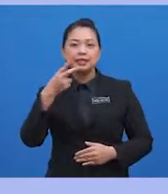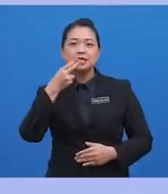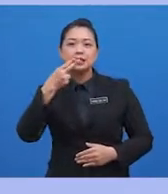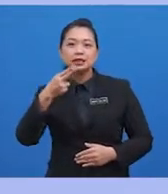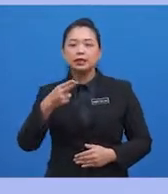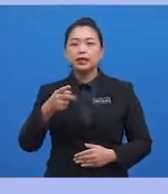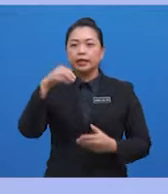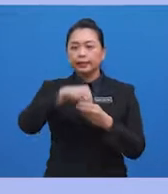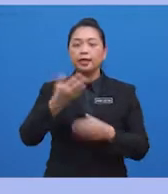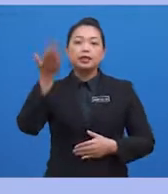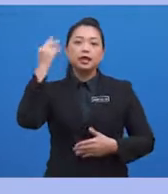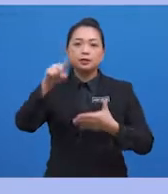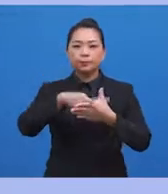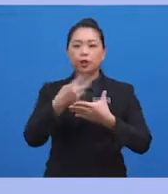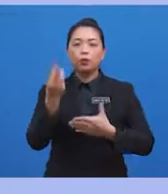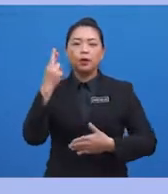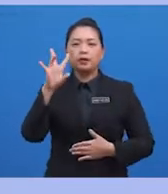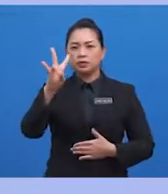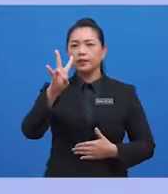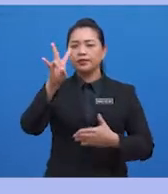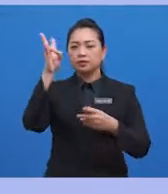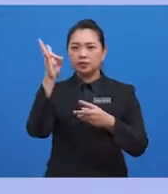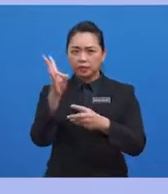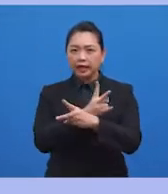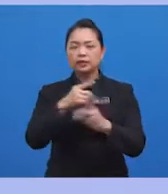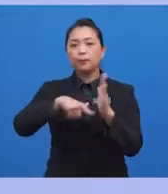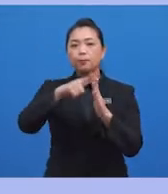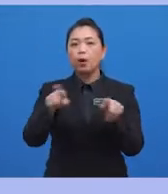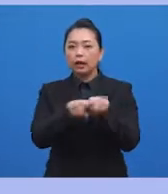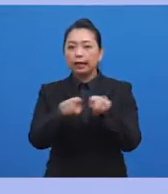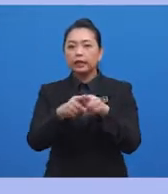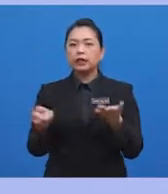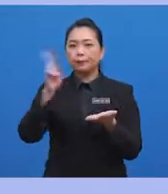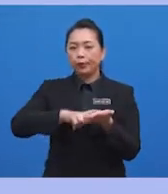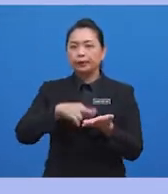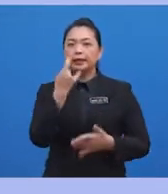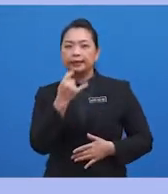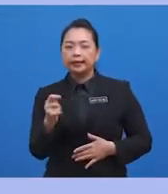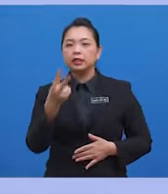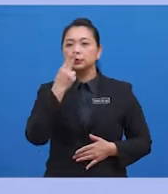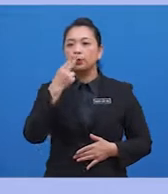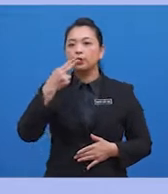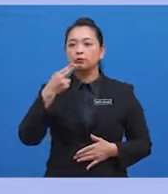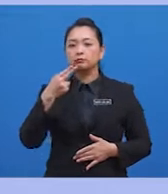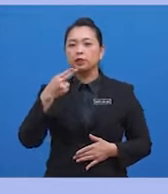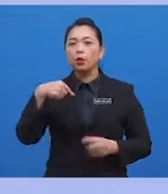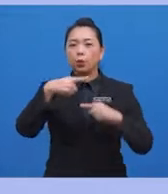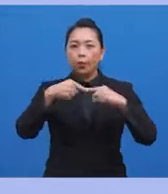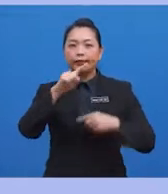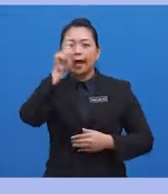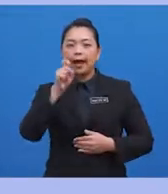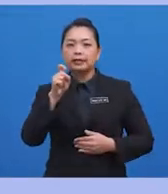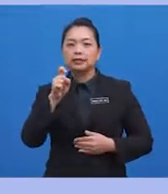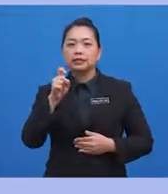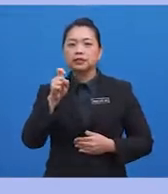e-cigarettes in the last month were about seven times more likely to report that they smoked cigarettes when asked